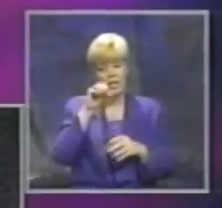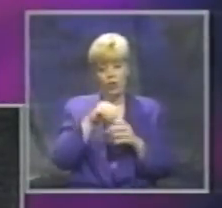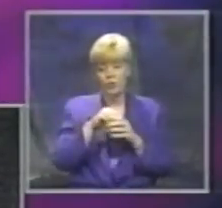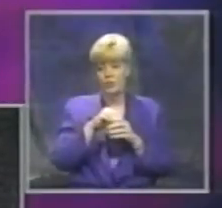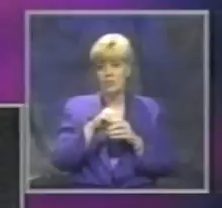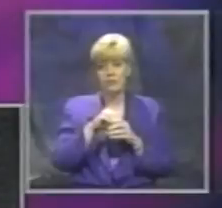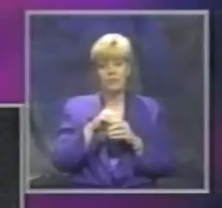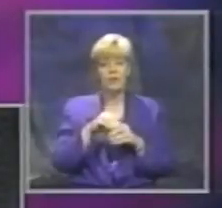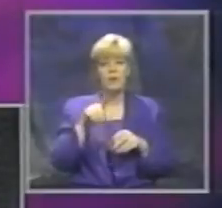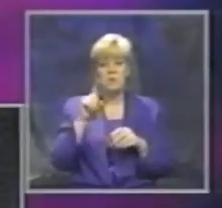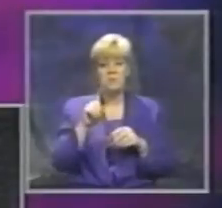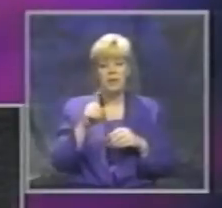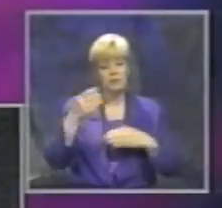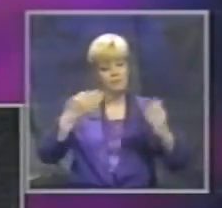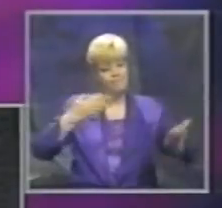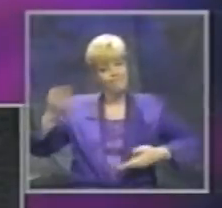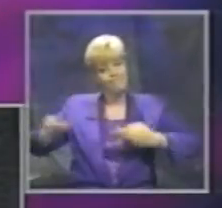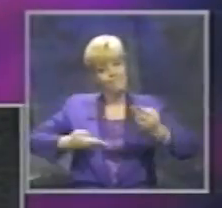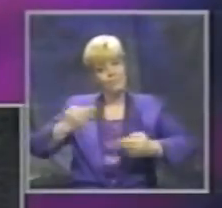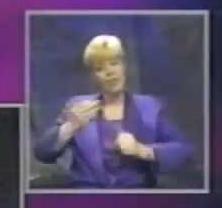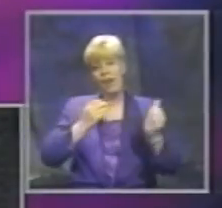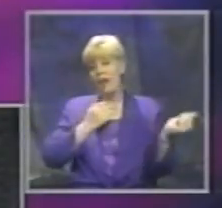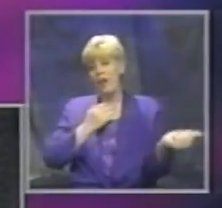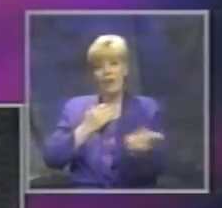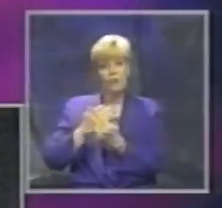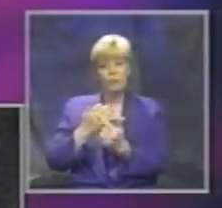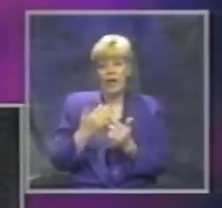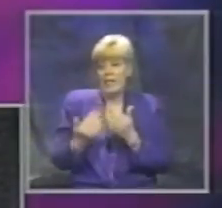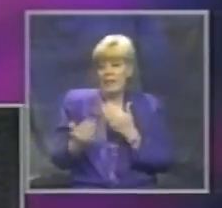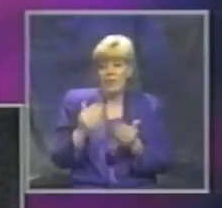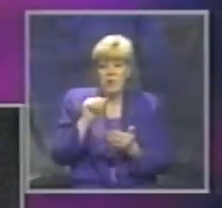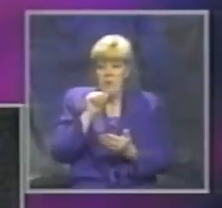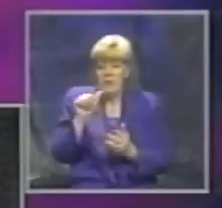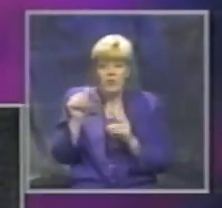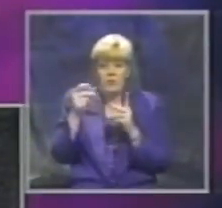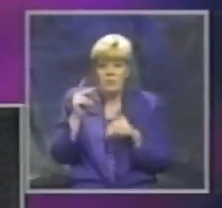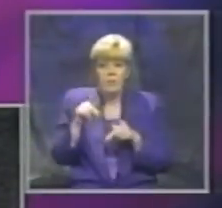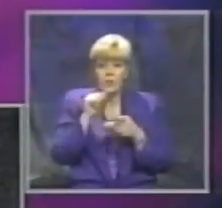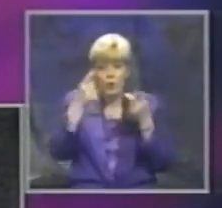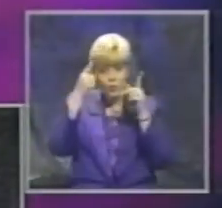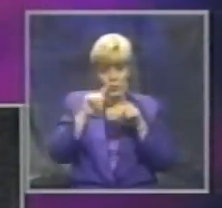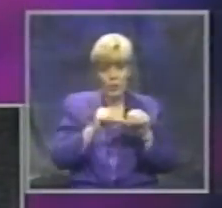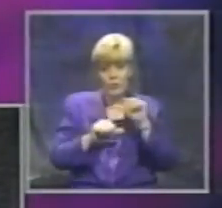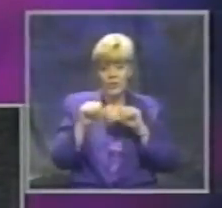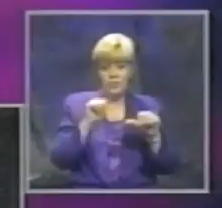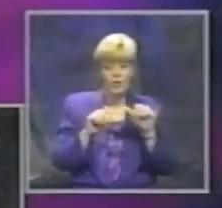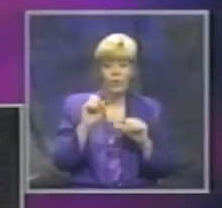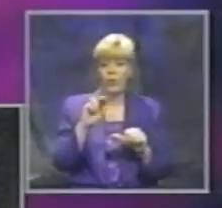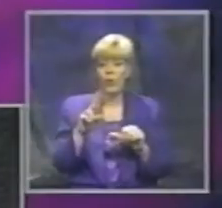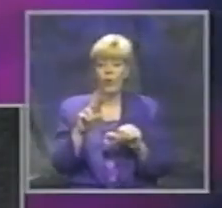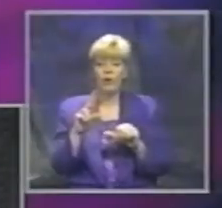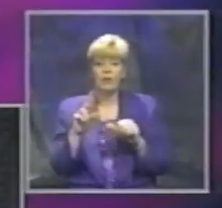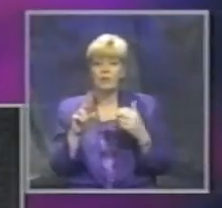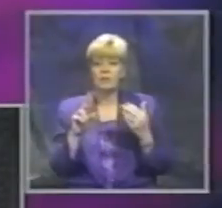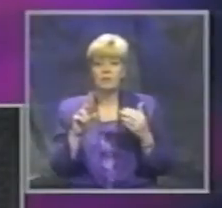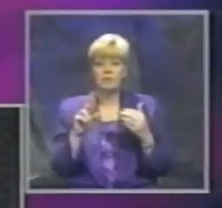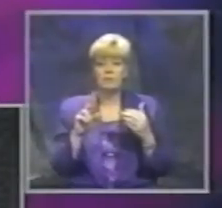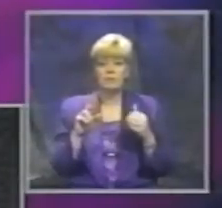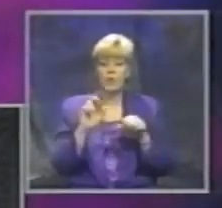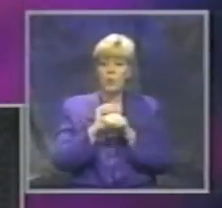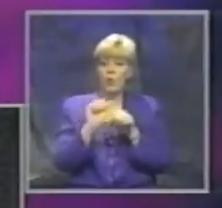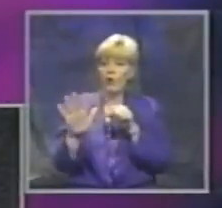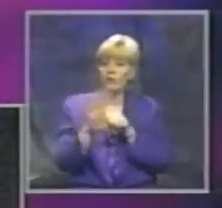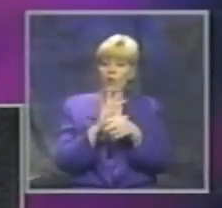and it has to invite everybody, even though those people don't necessarily agree or work in full